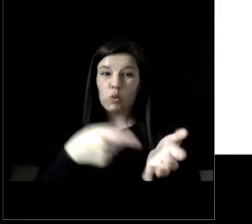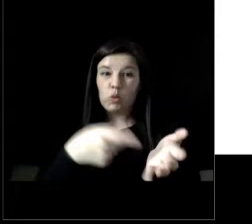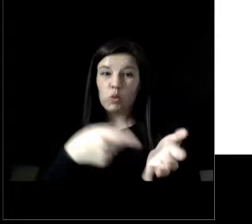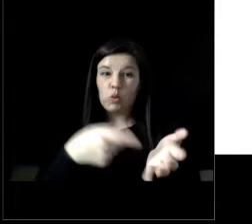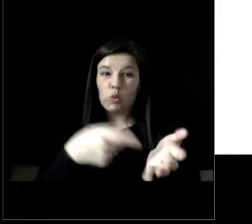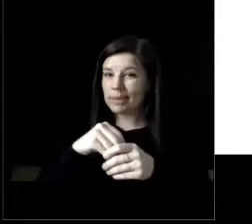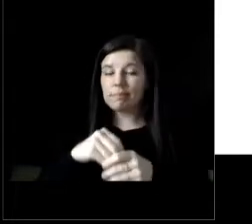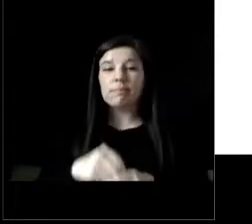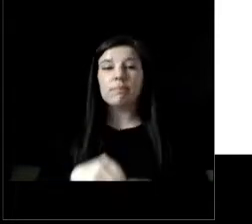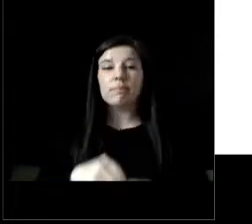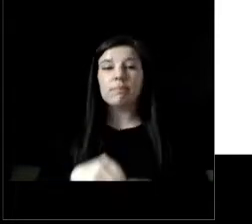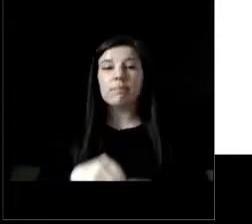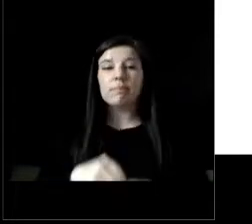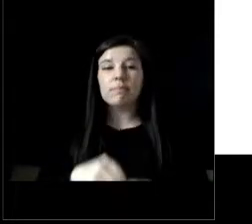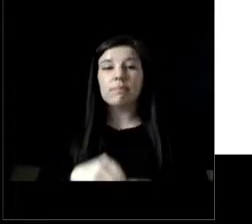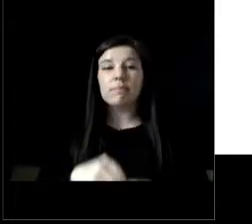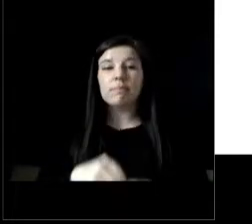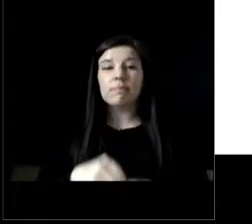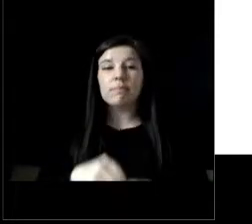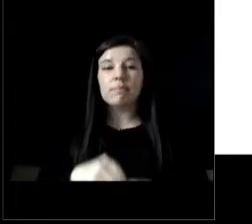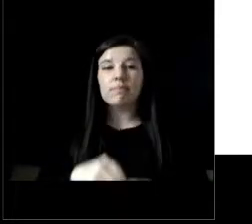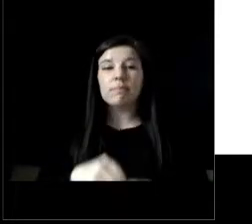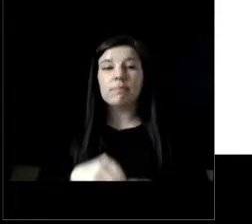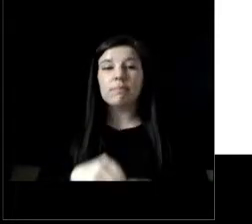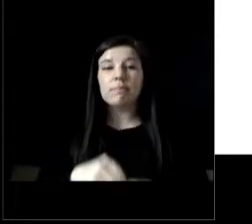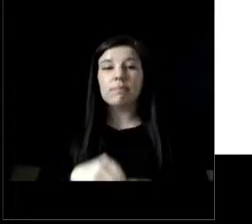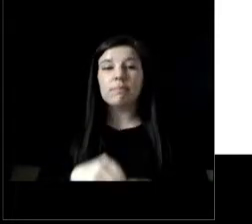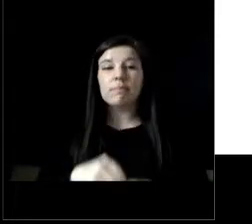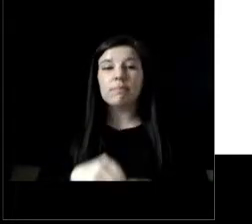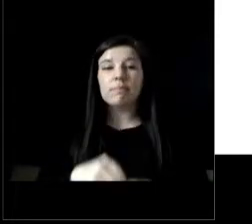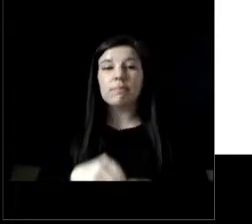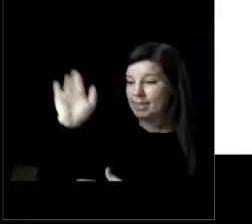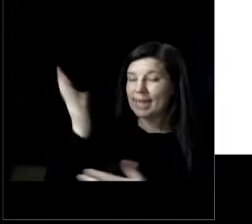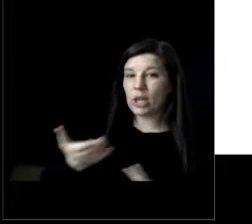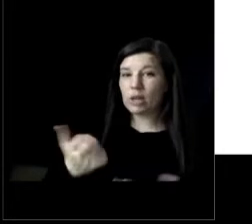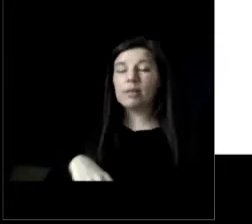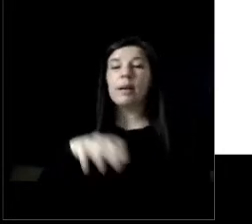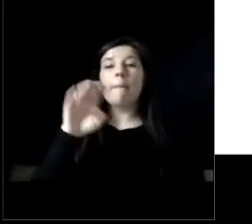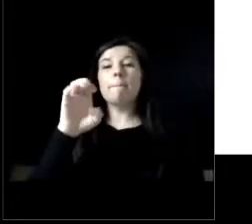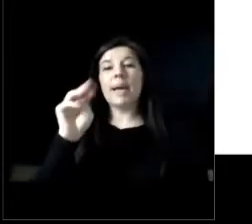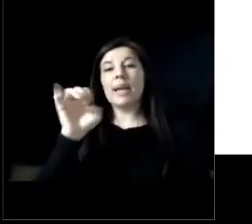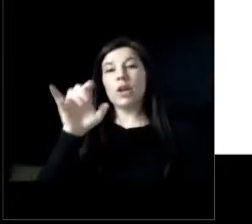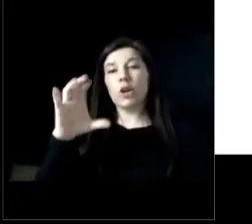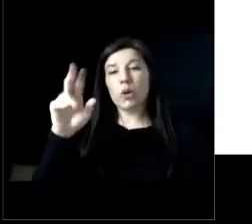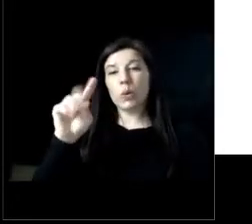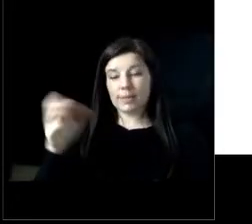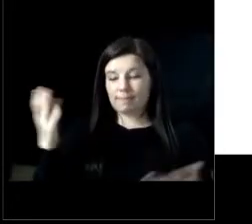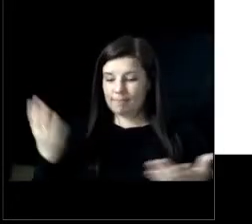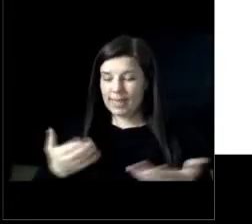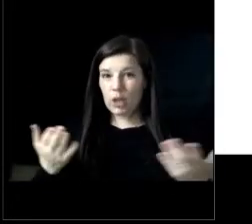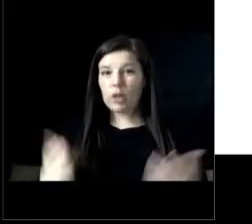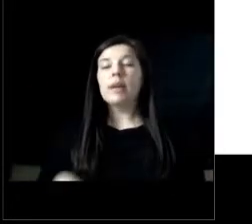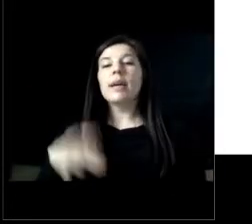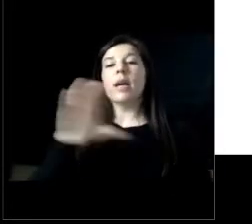begin the roll call Mayor Panserga I am here Mayor Cruz present Commissioner Hay